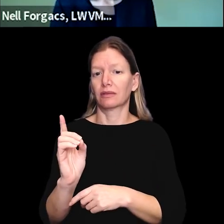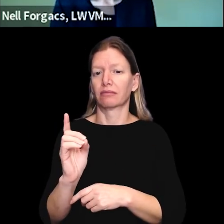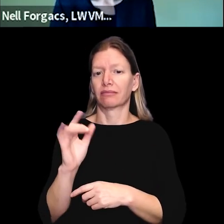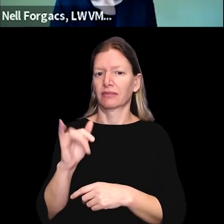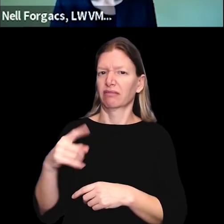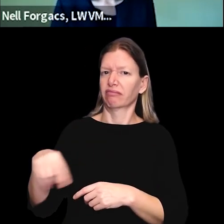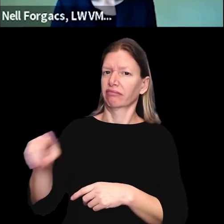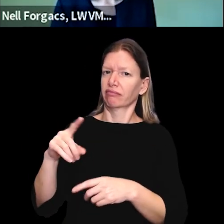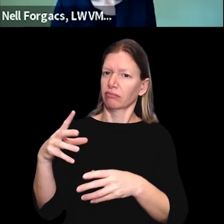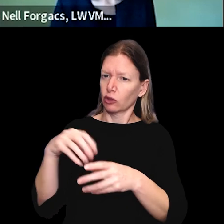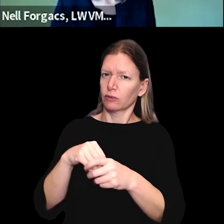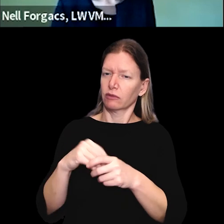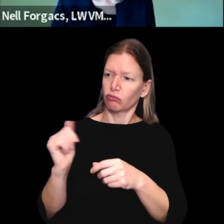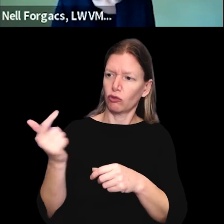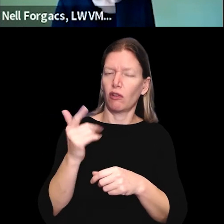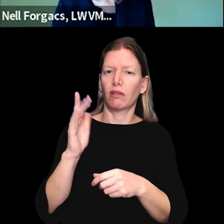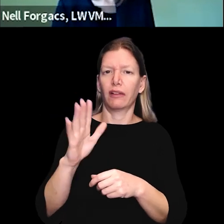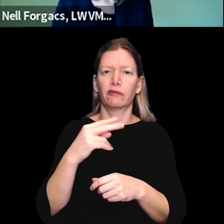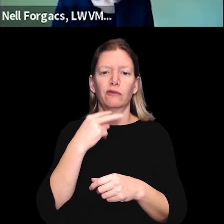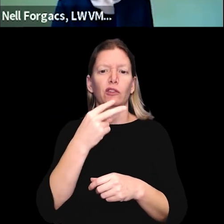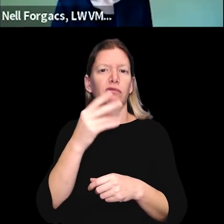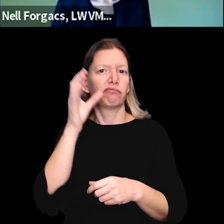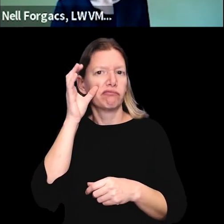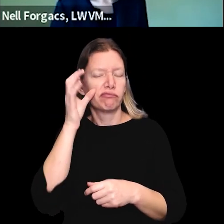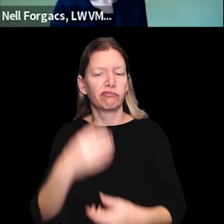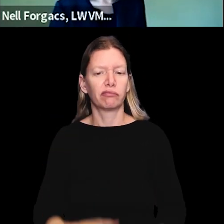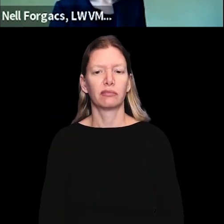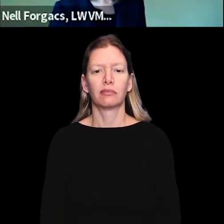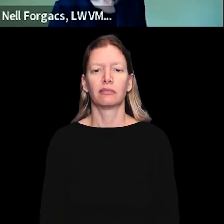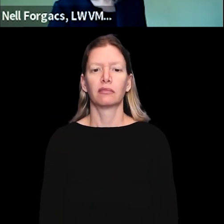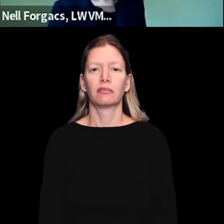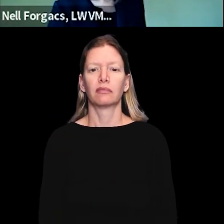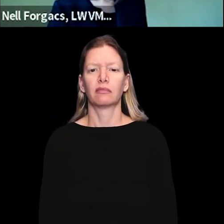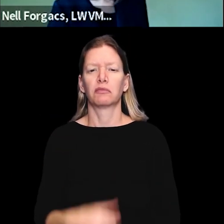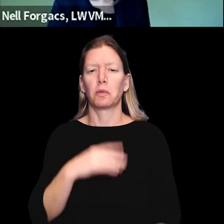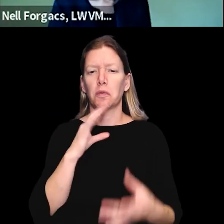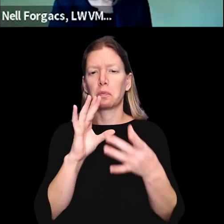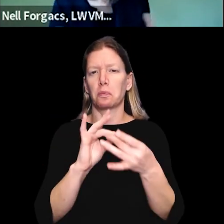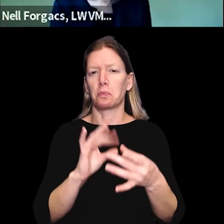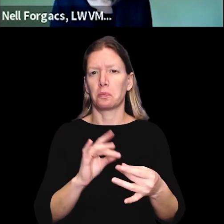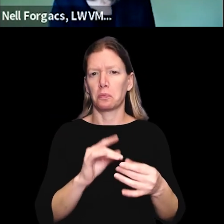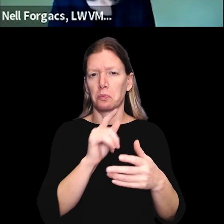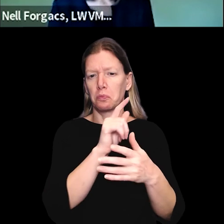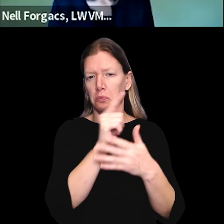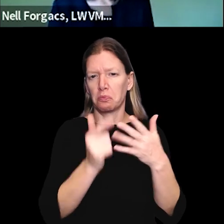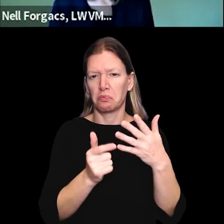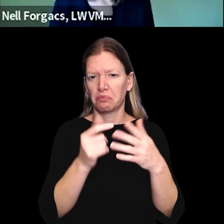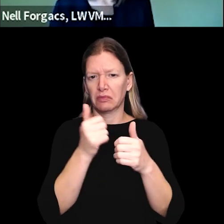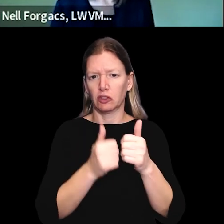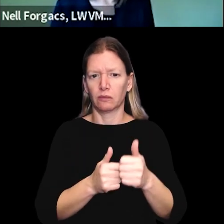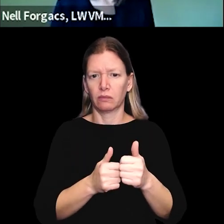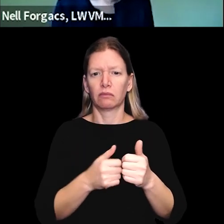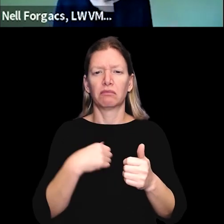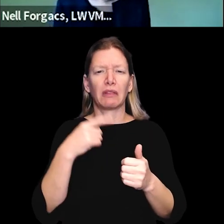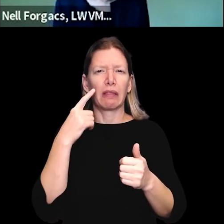democracy is one in which the voices of all participants are heard. So I'll, I'll speak briefly about each of